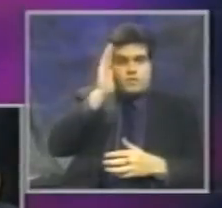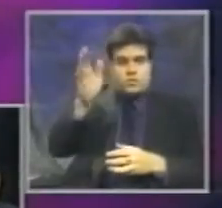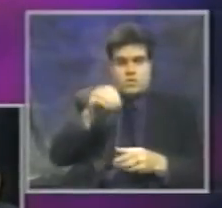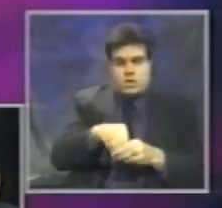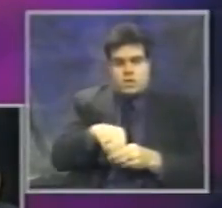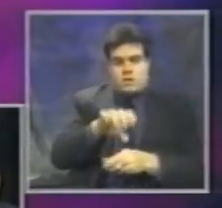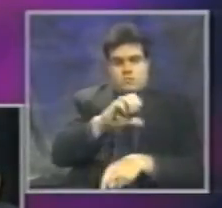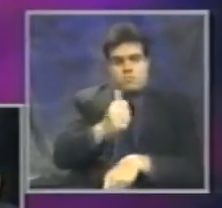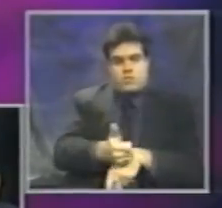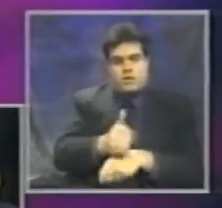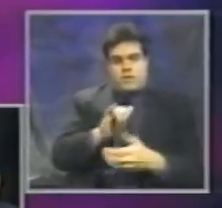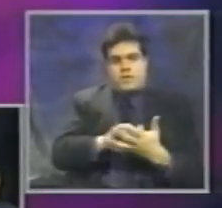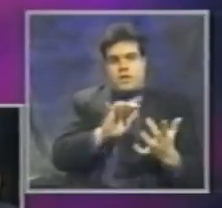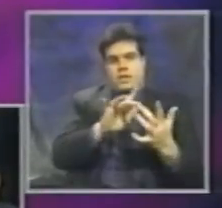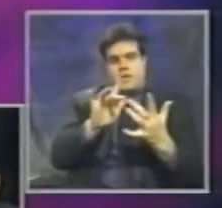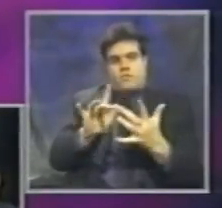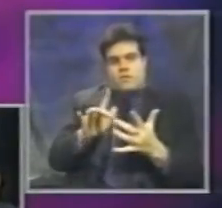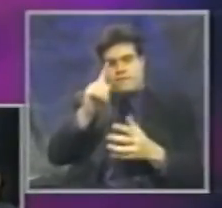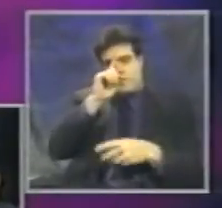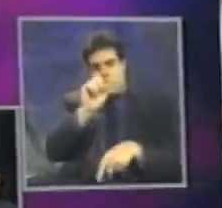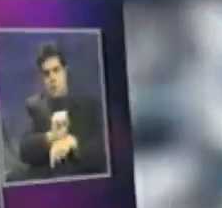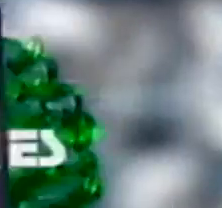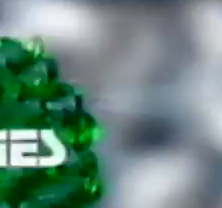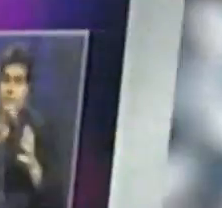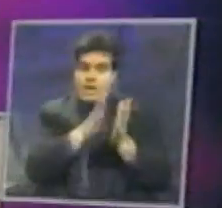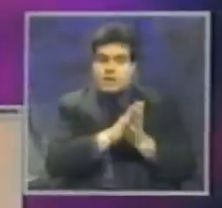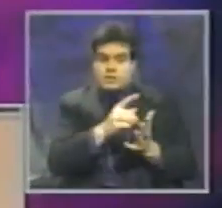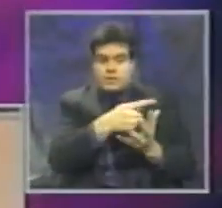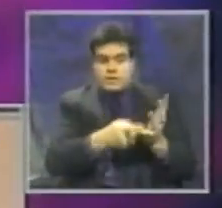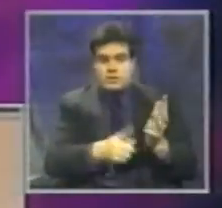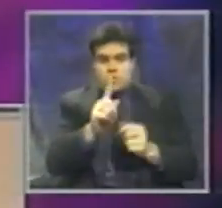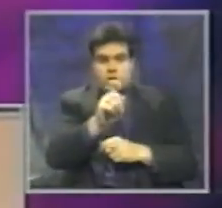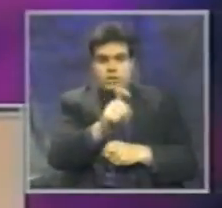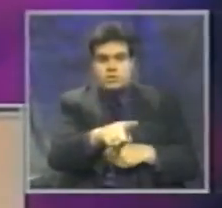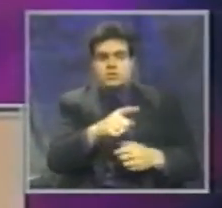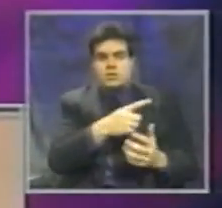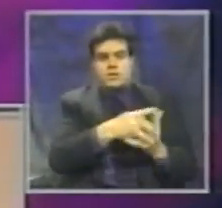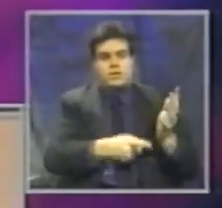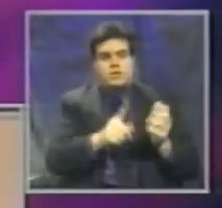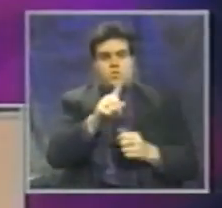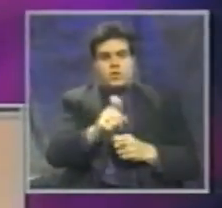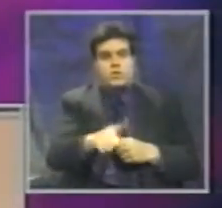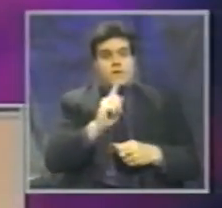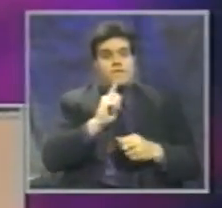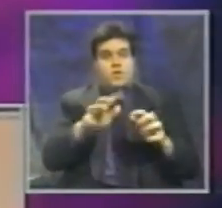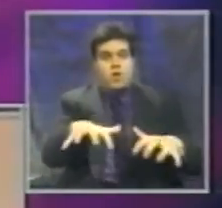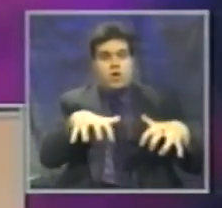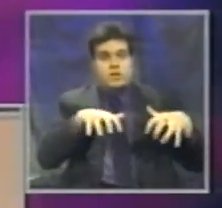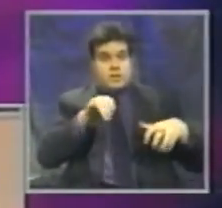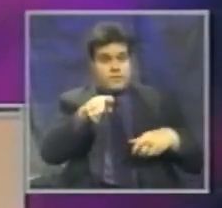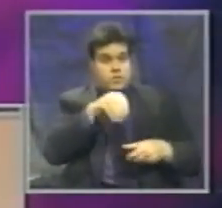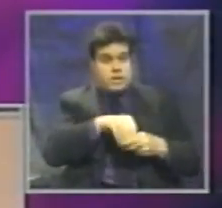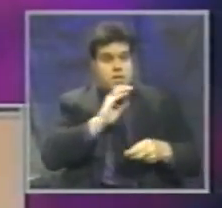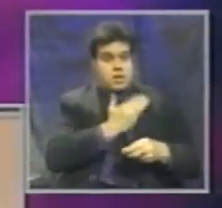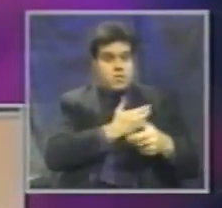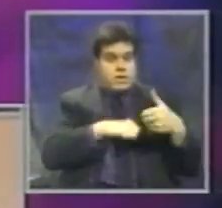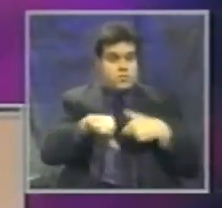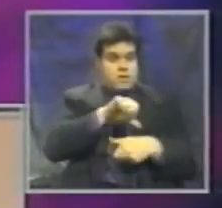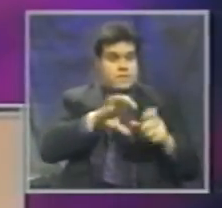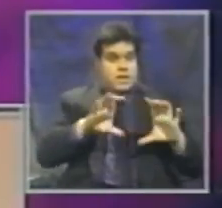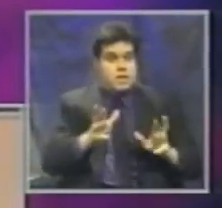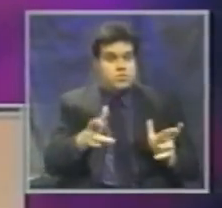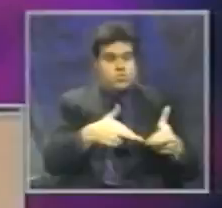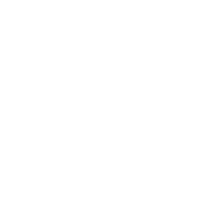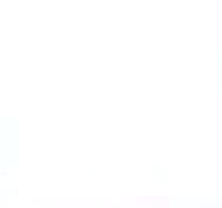network of employees' traffic safety out into the communities. These questions are for our audience. If you're at one of our interactive classrooms, use your